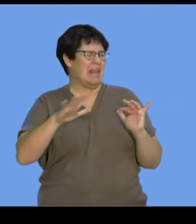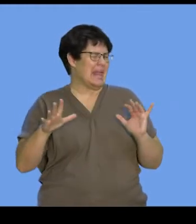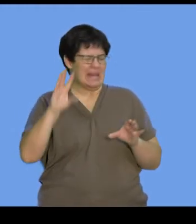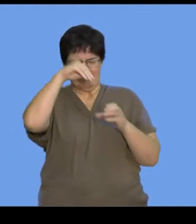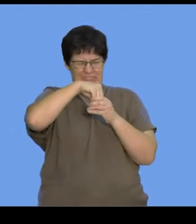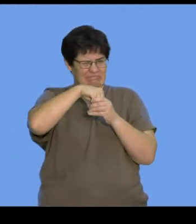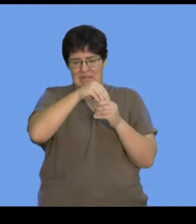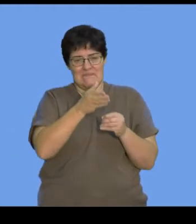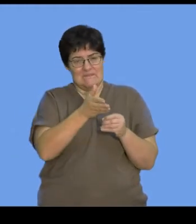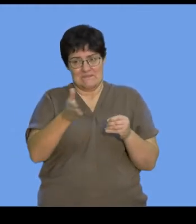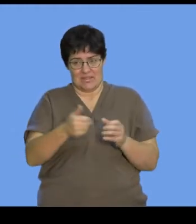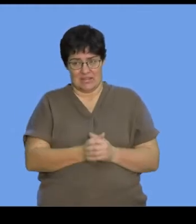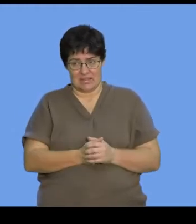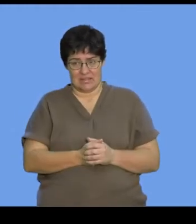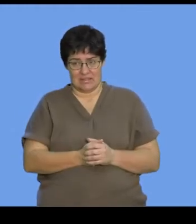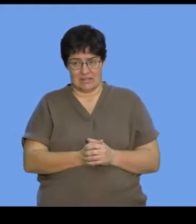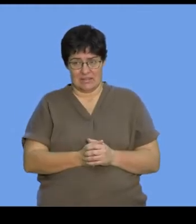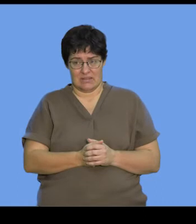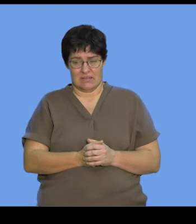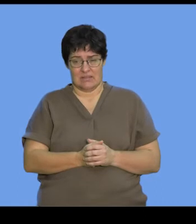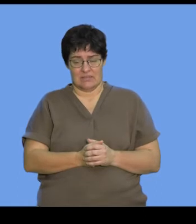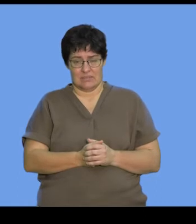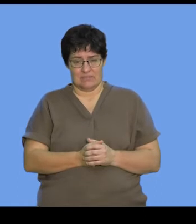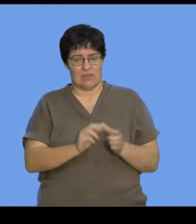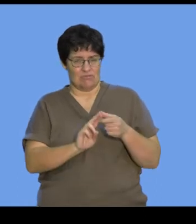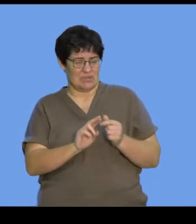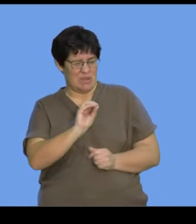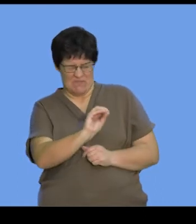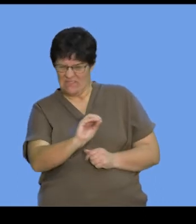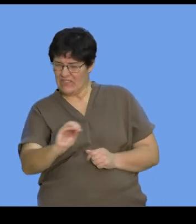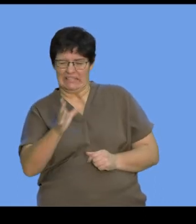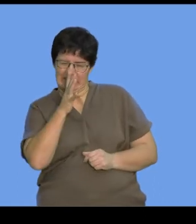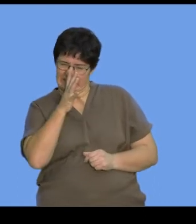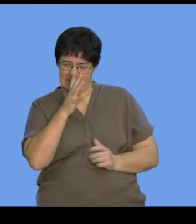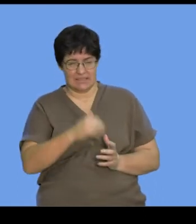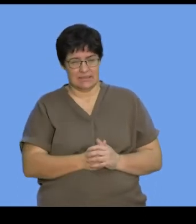strand that we looked at contains many nucleotides.